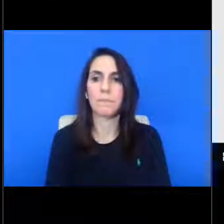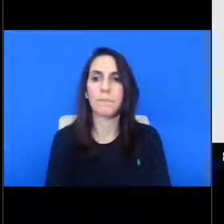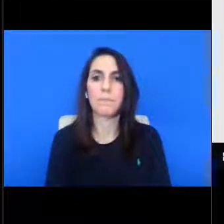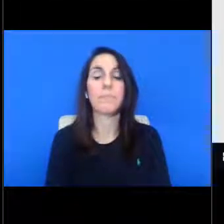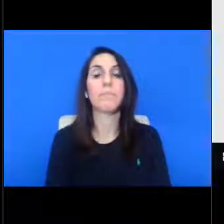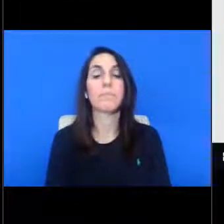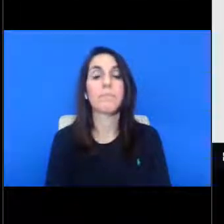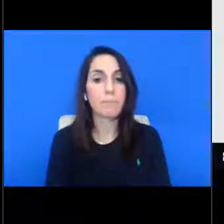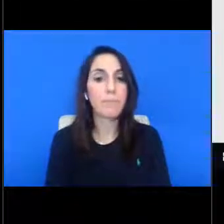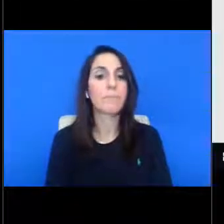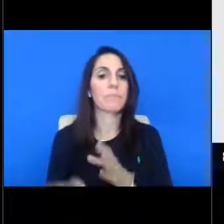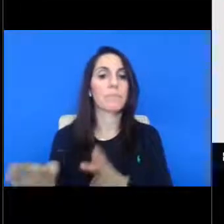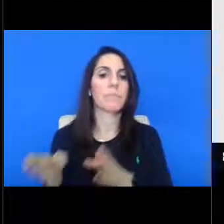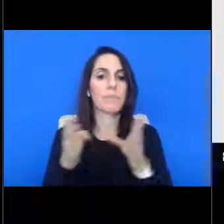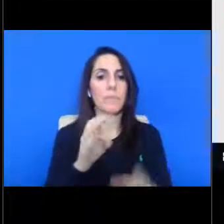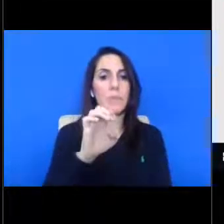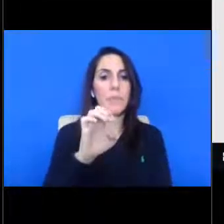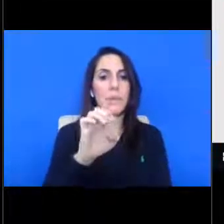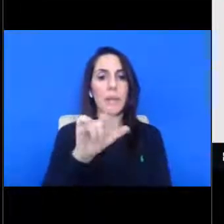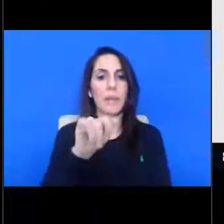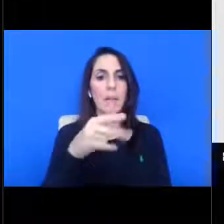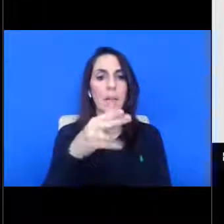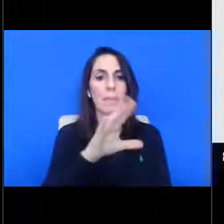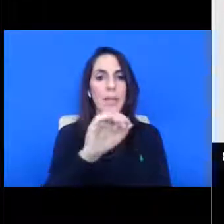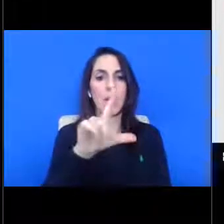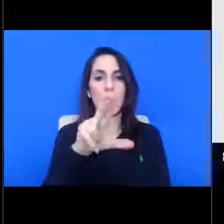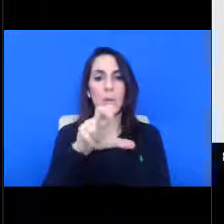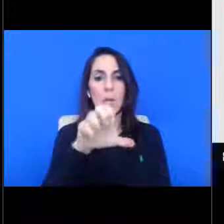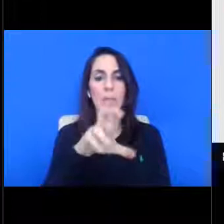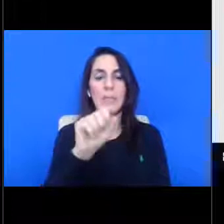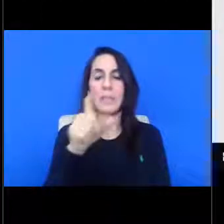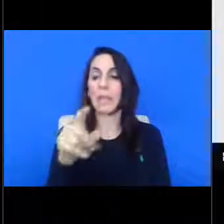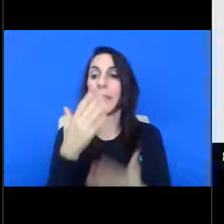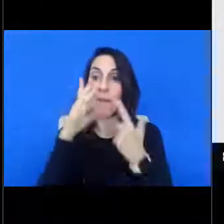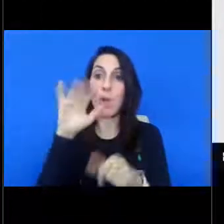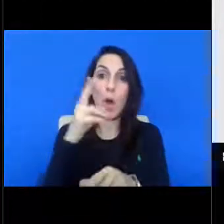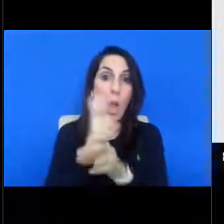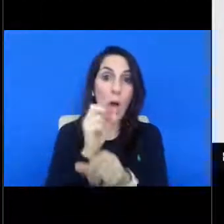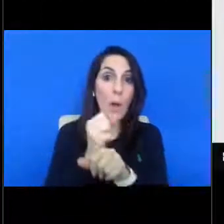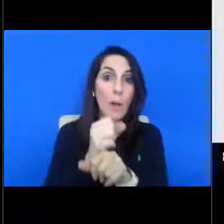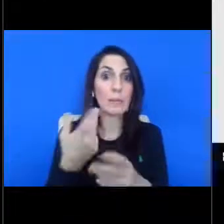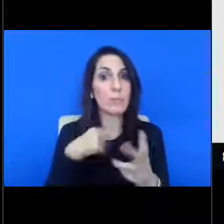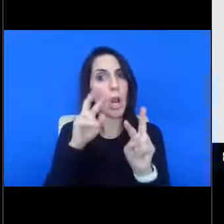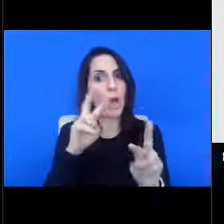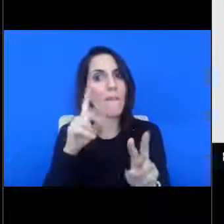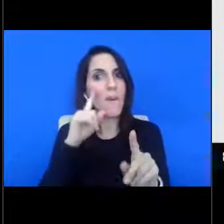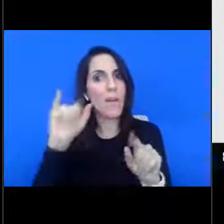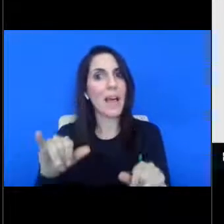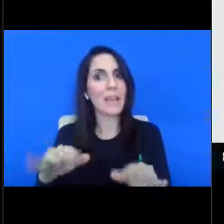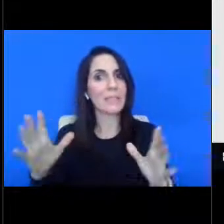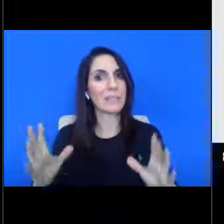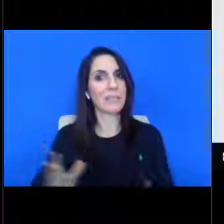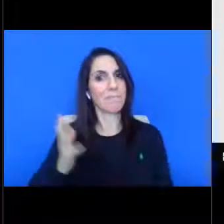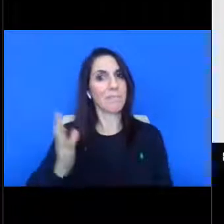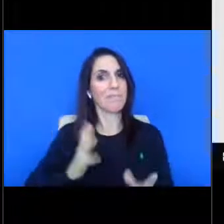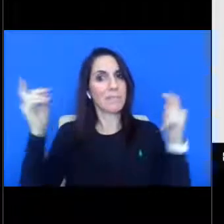And Elizabeth and Louis, thank you for your hard work and we look forward to, uh, the groundbreaking ceremony, uh, as soon as you let us